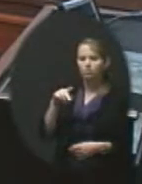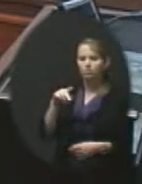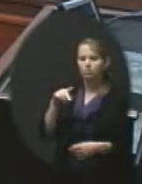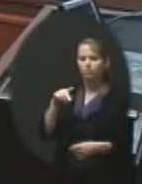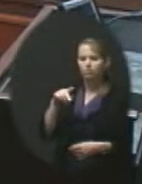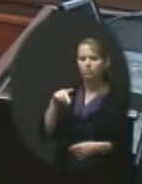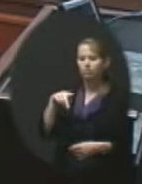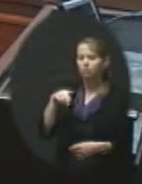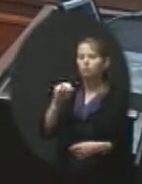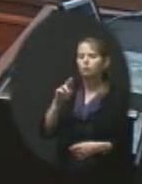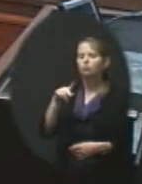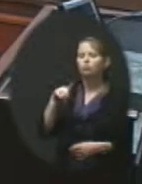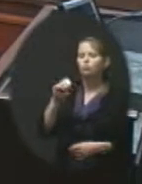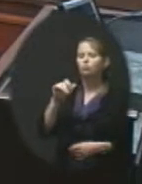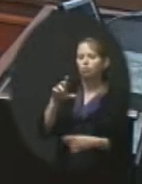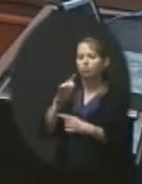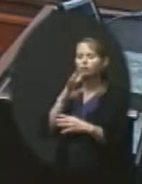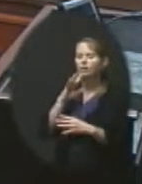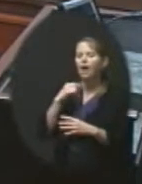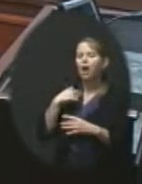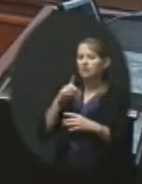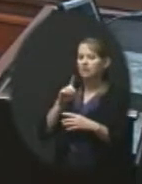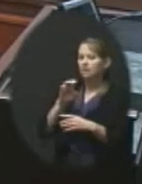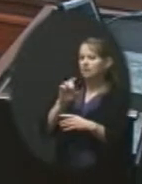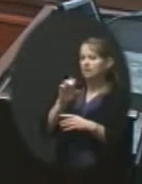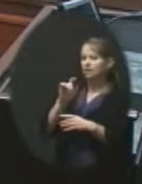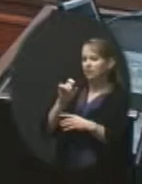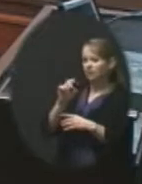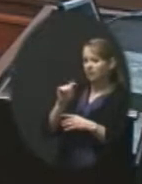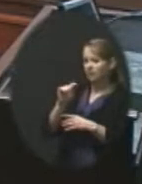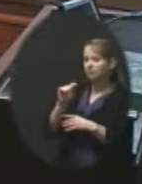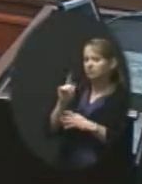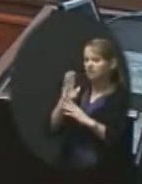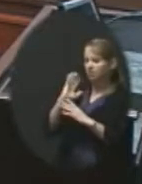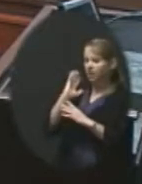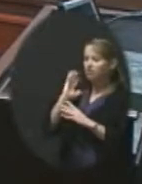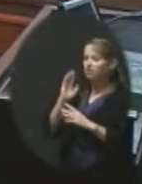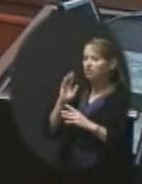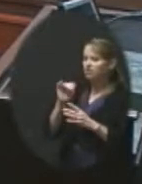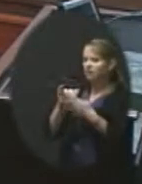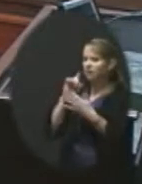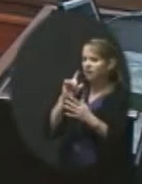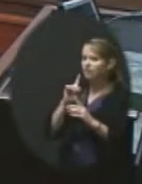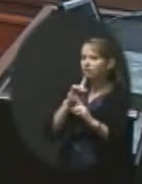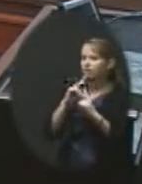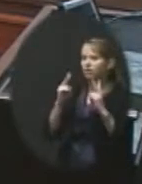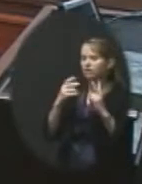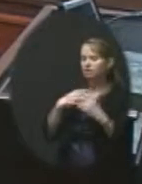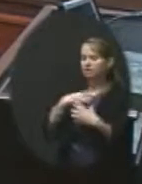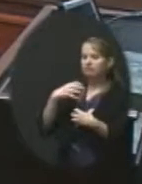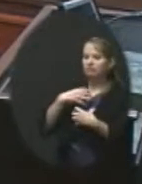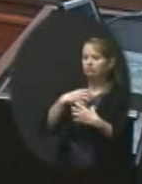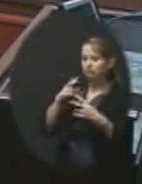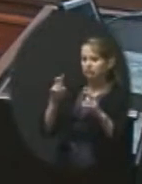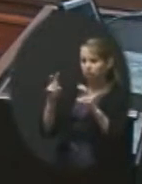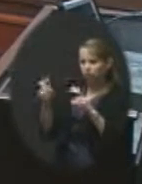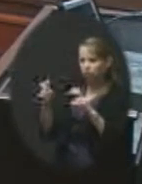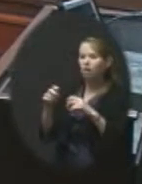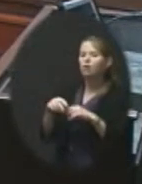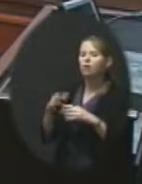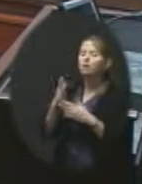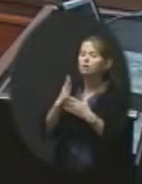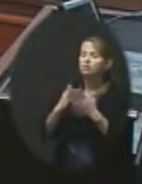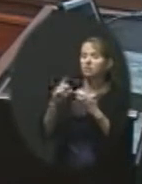really contentious issue at Delegate Assembly. And as Ms. Martin talked about compromising, there may be some districts who are not